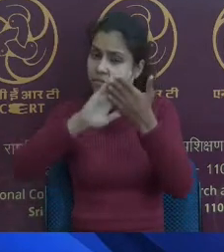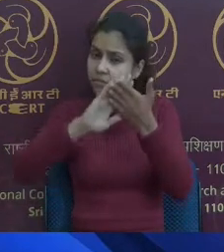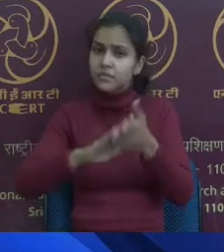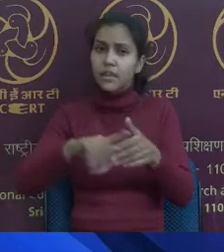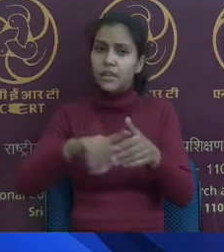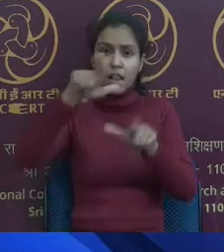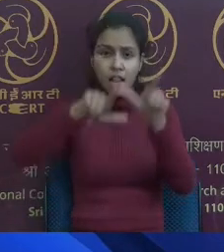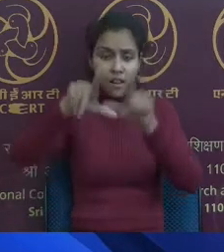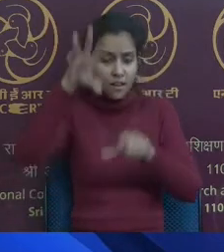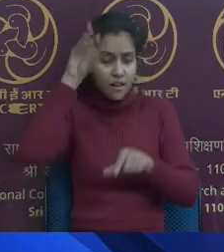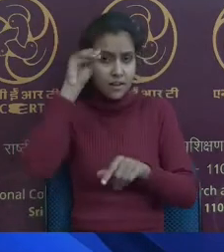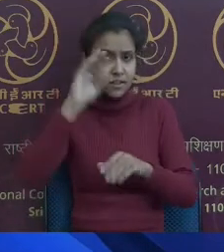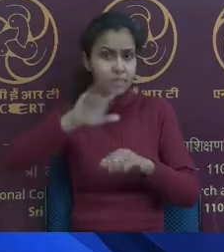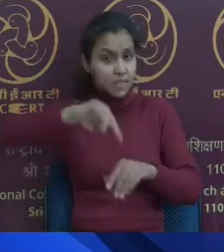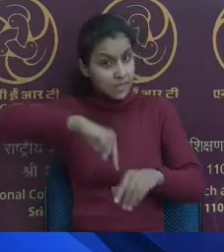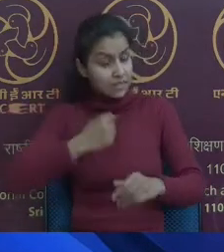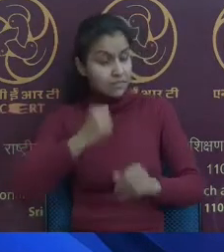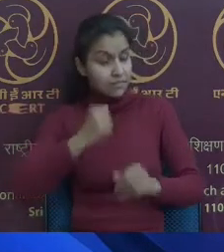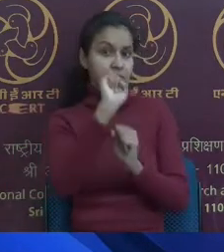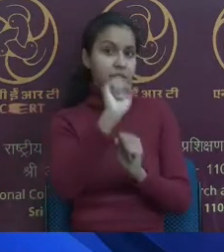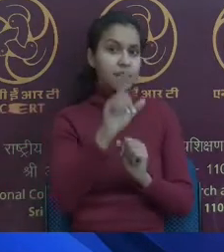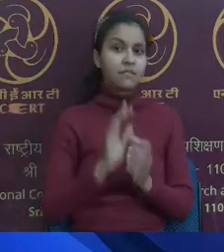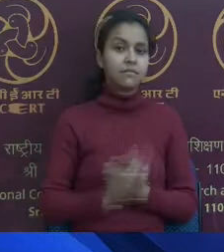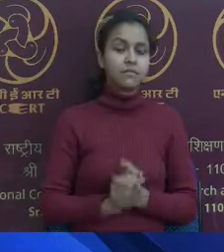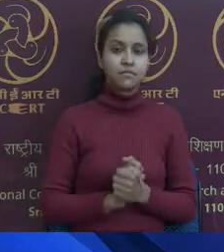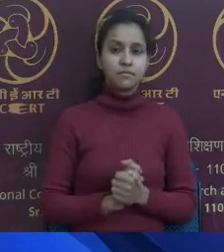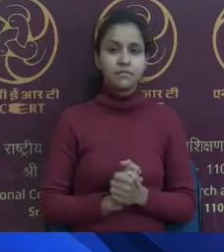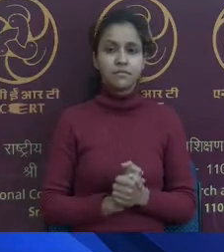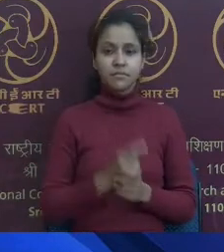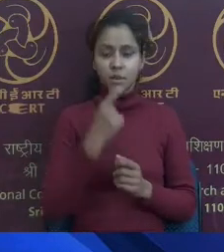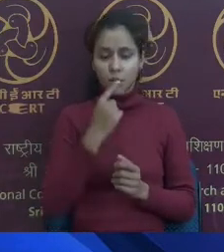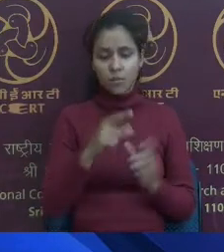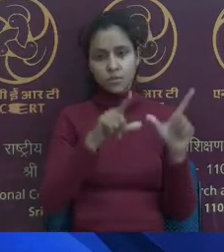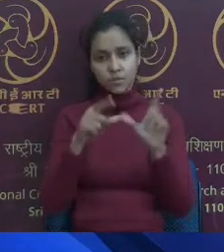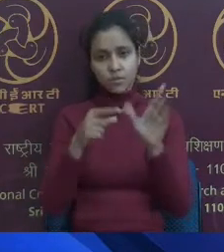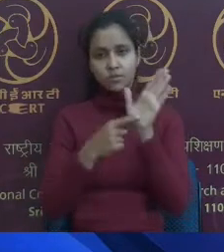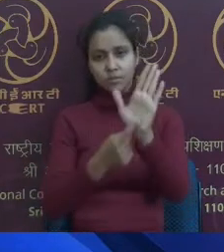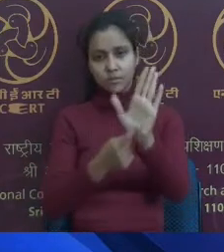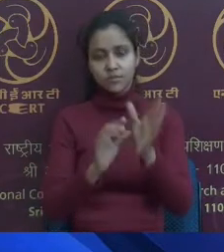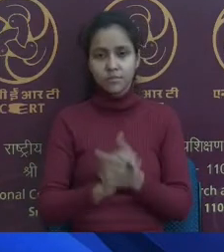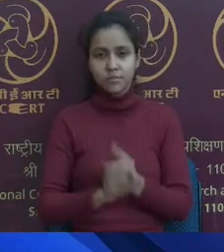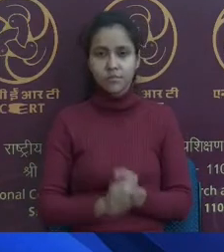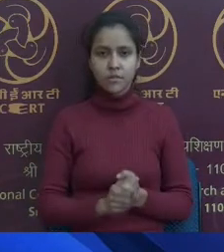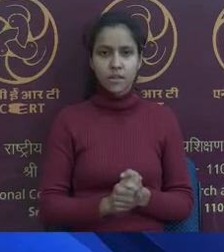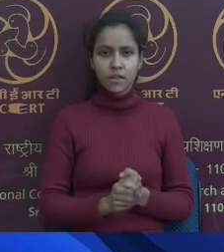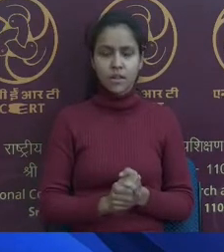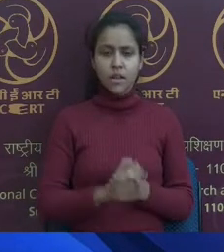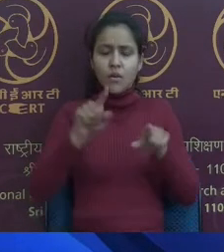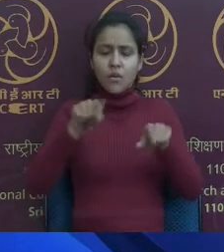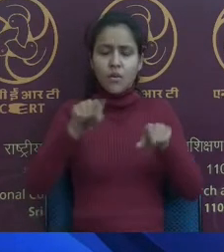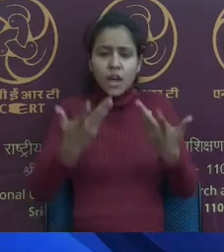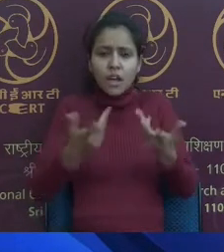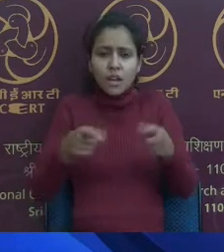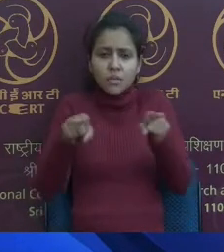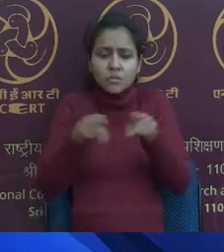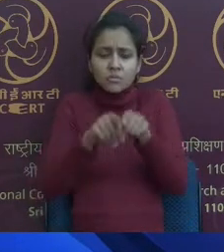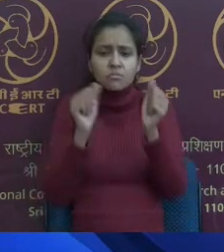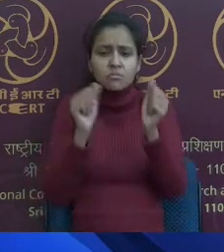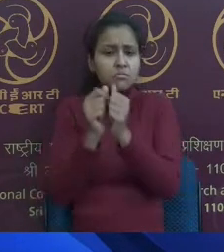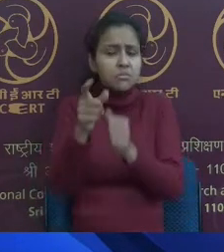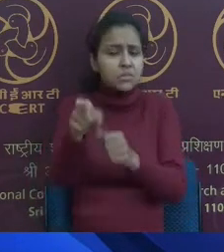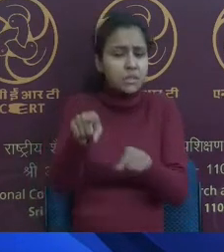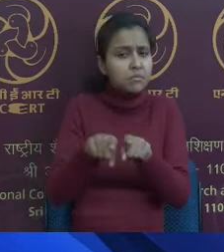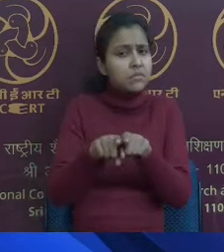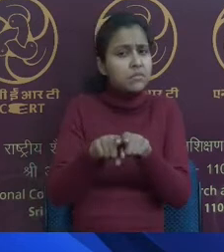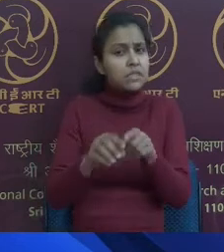themselves. Son, child. Then we kind of give them real-time worksheets